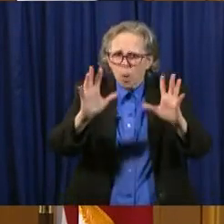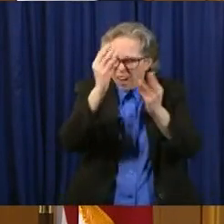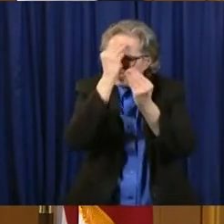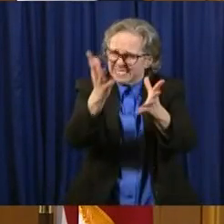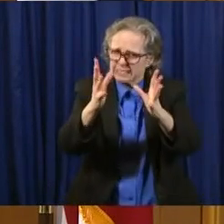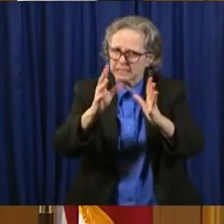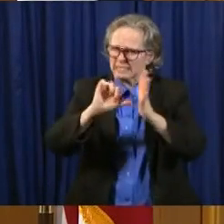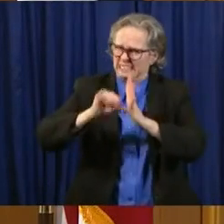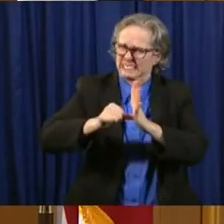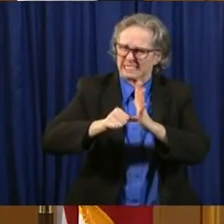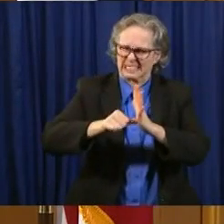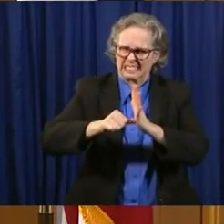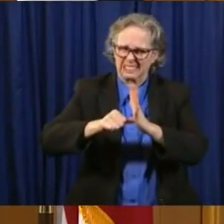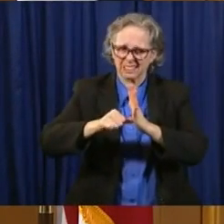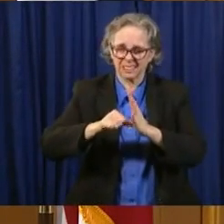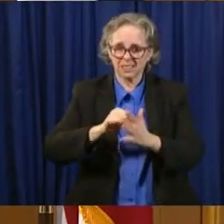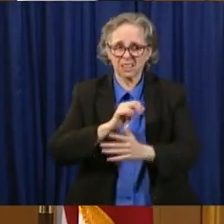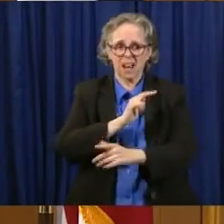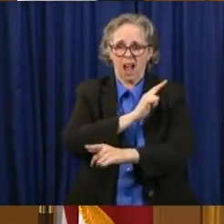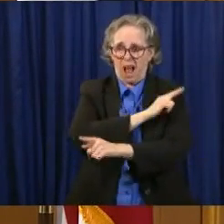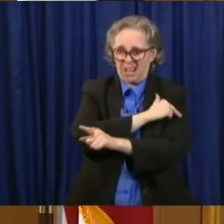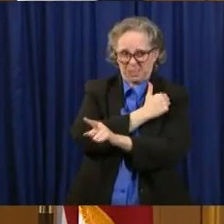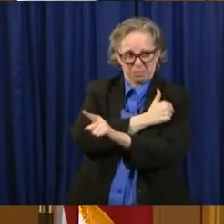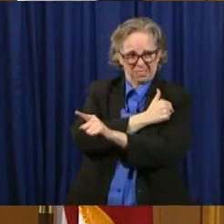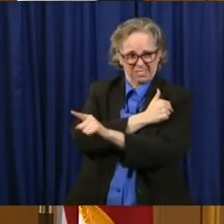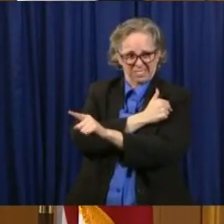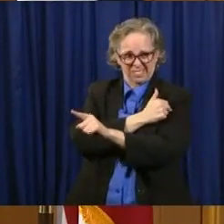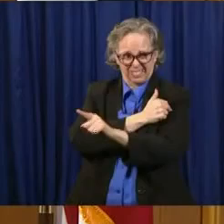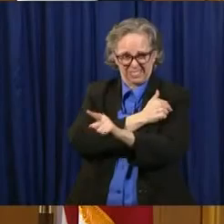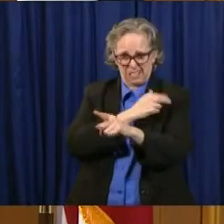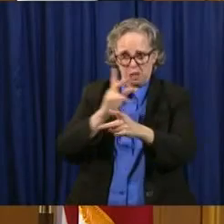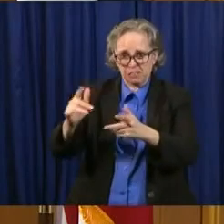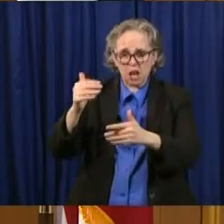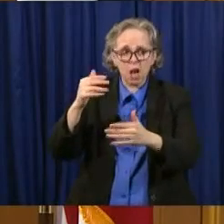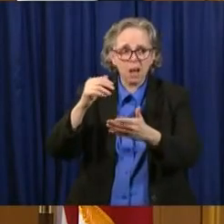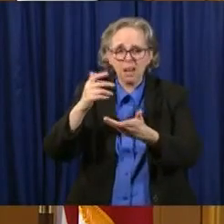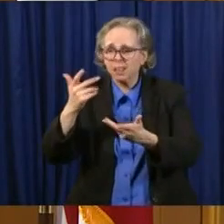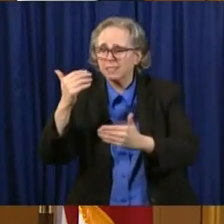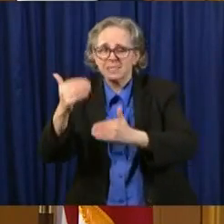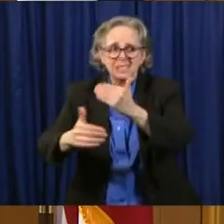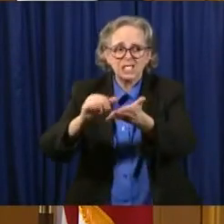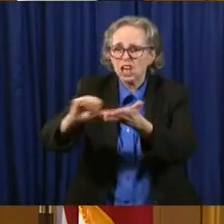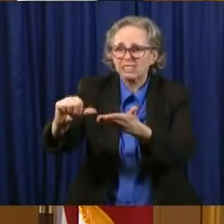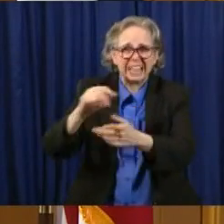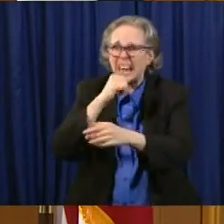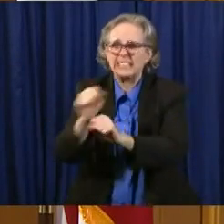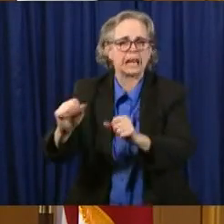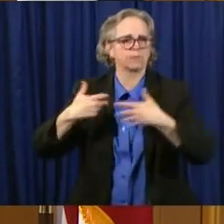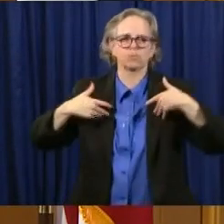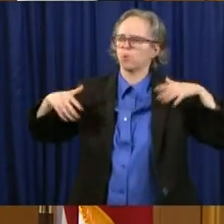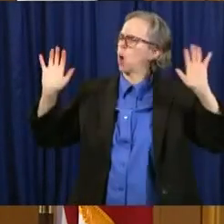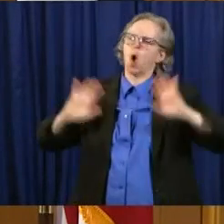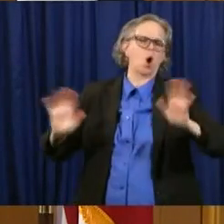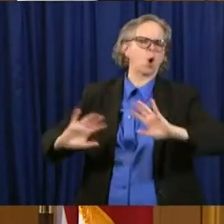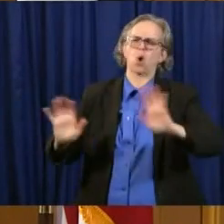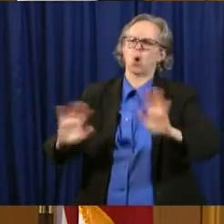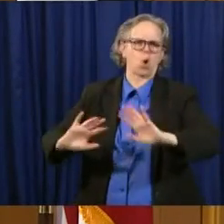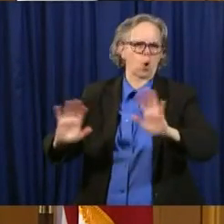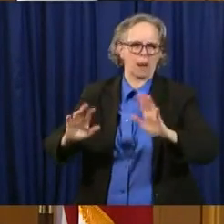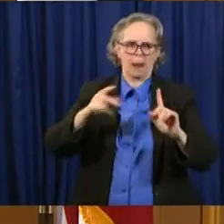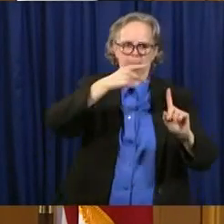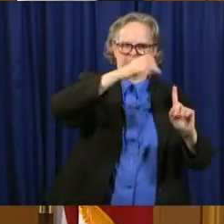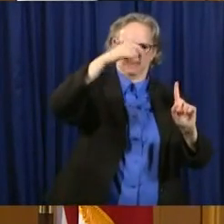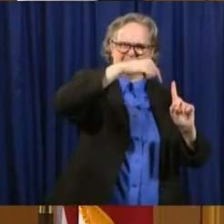procedures were not limited because the hospitals are not safe. Uh, they're limited because of the personal protection, uh, equipment